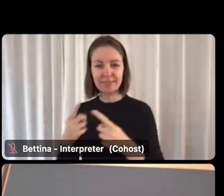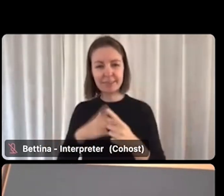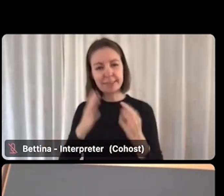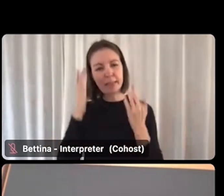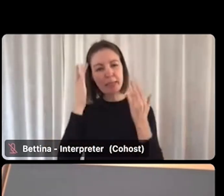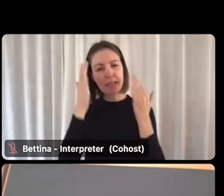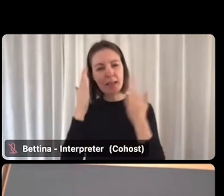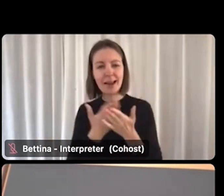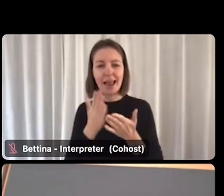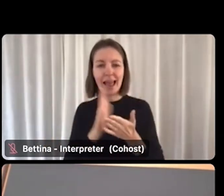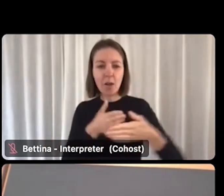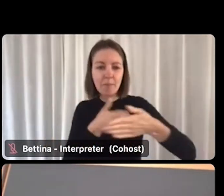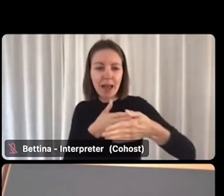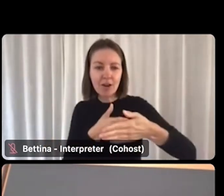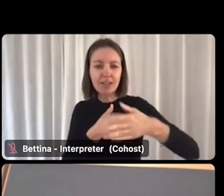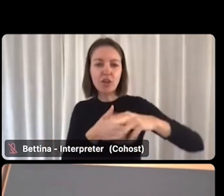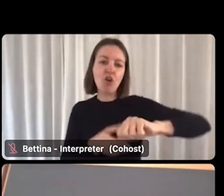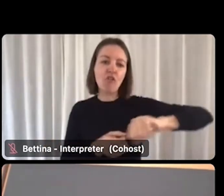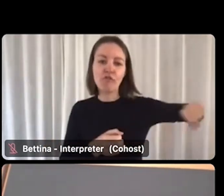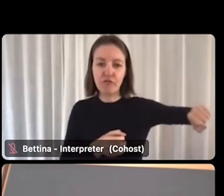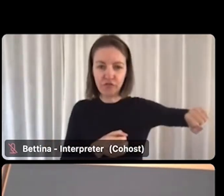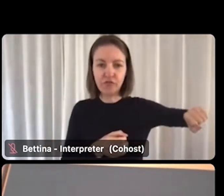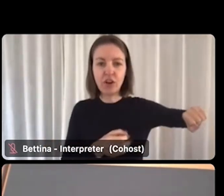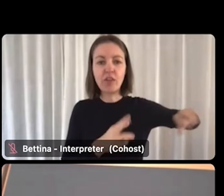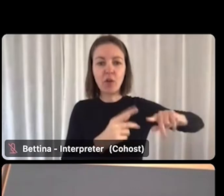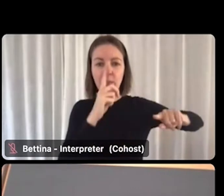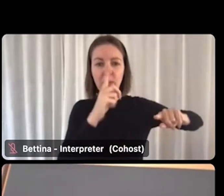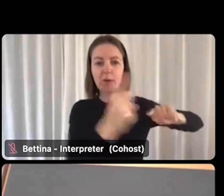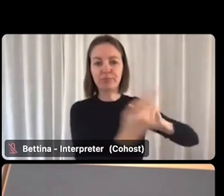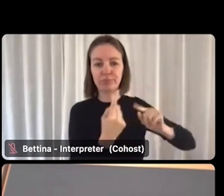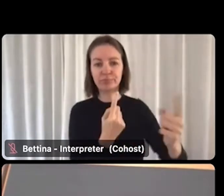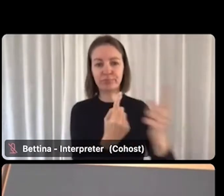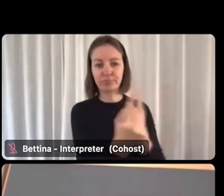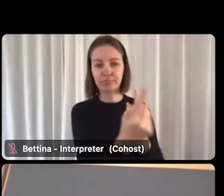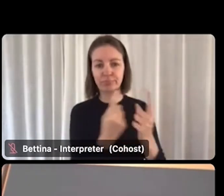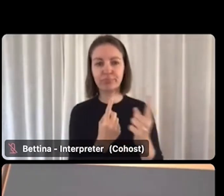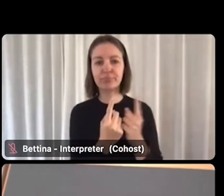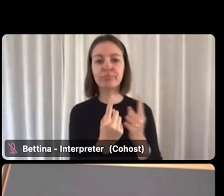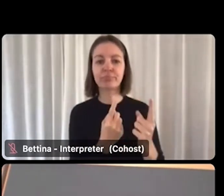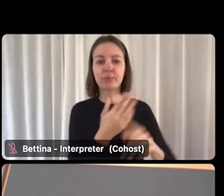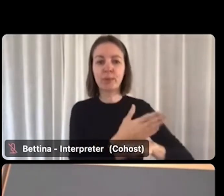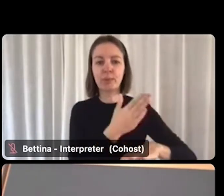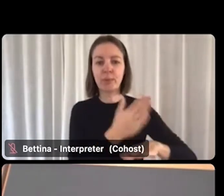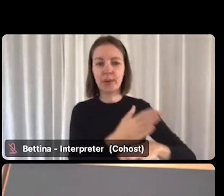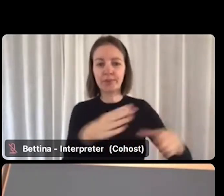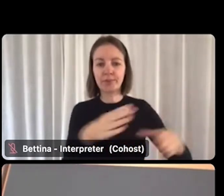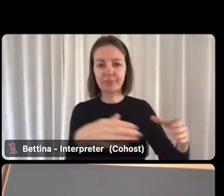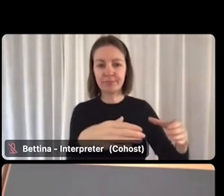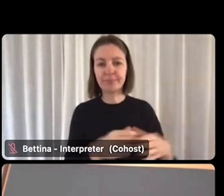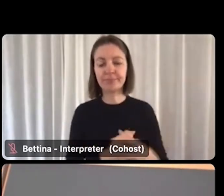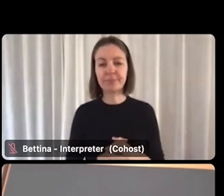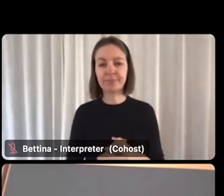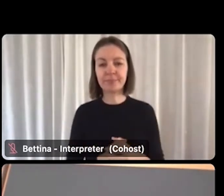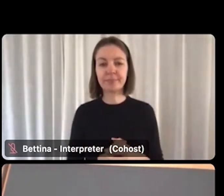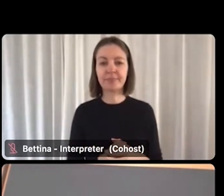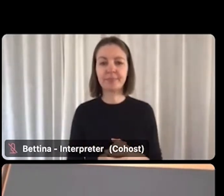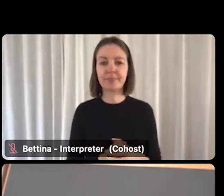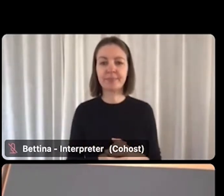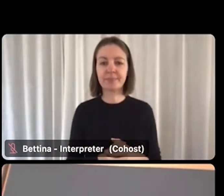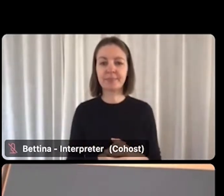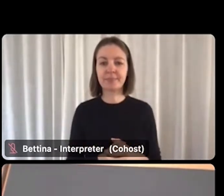of the barriers and stand, sorry, the barriers that stand between individuals and gainful employment.